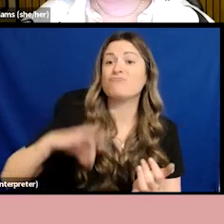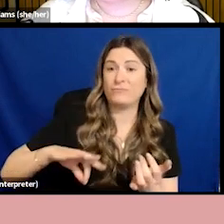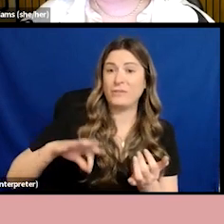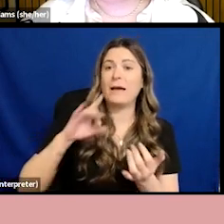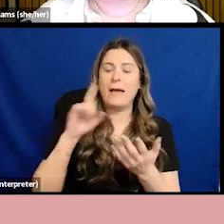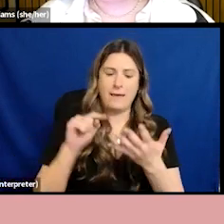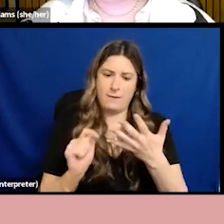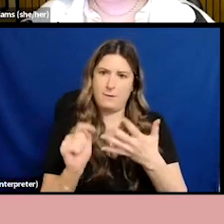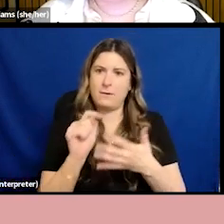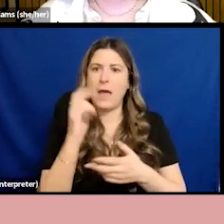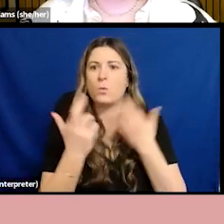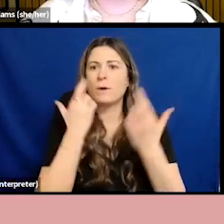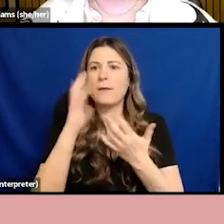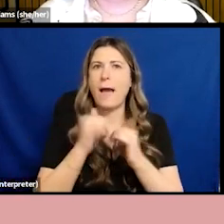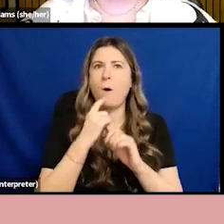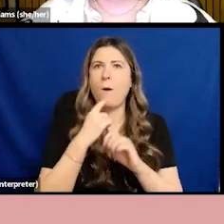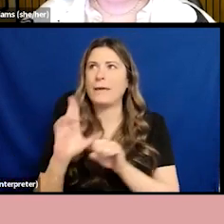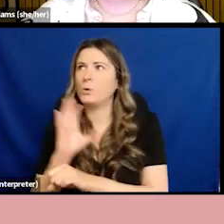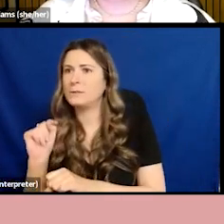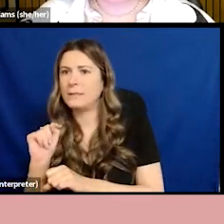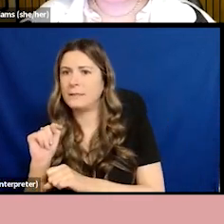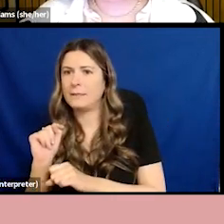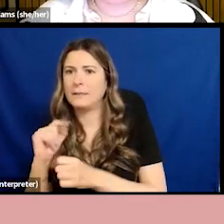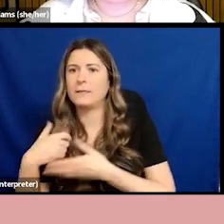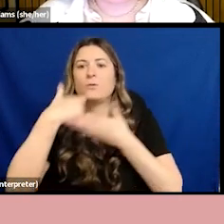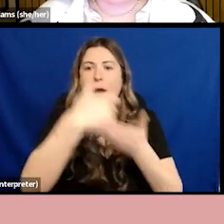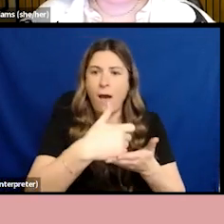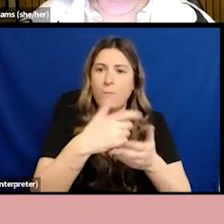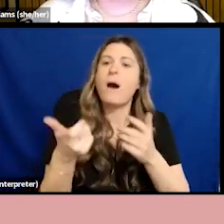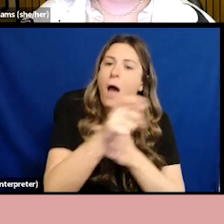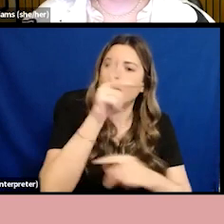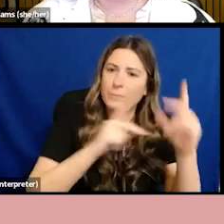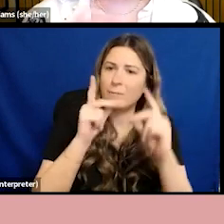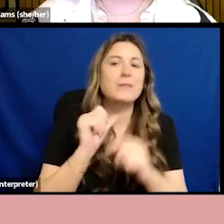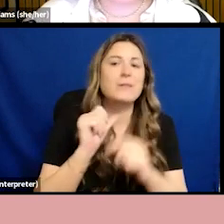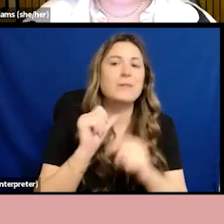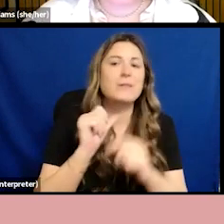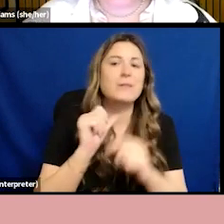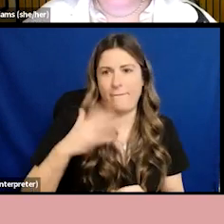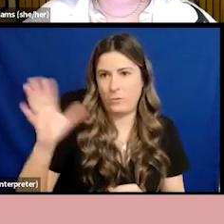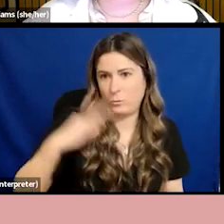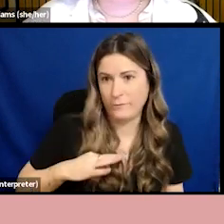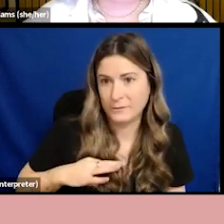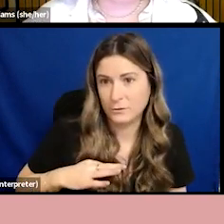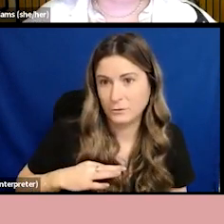have those same privileges, with the aim of making a better society and environment for us all.